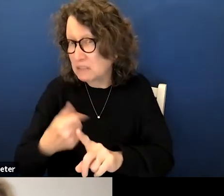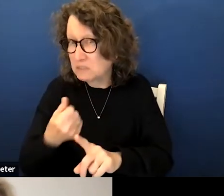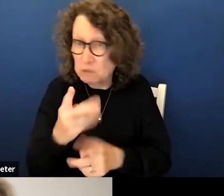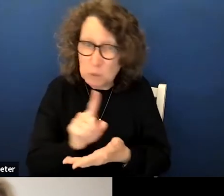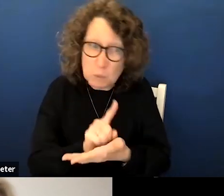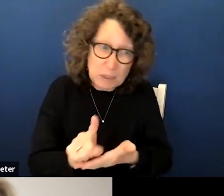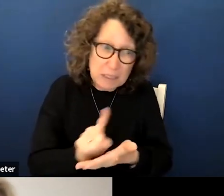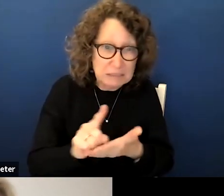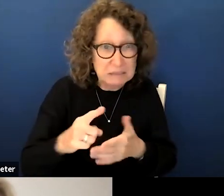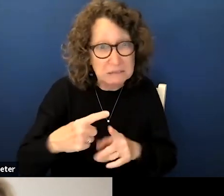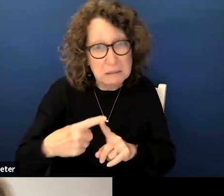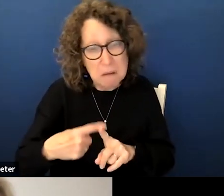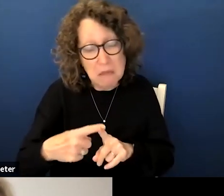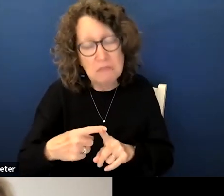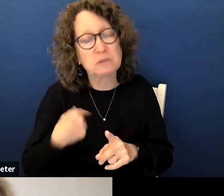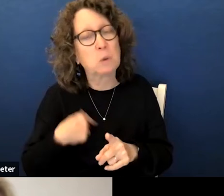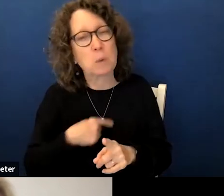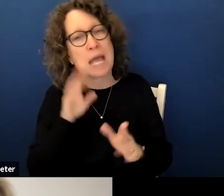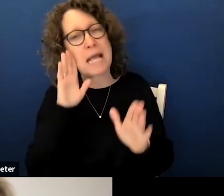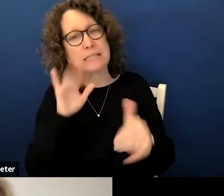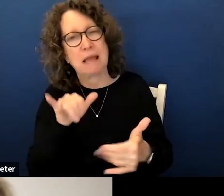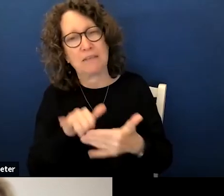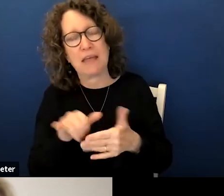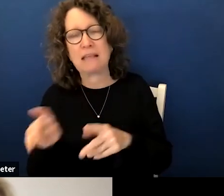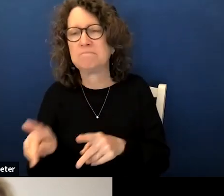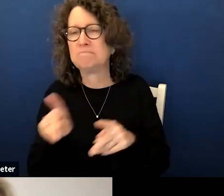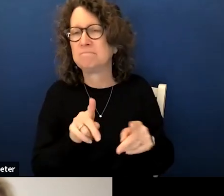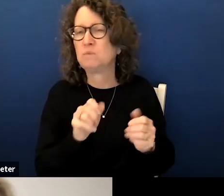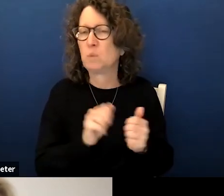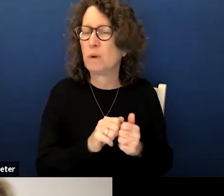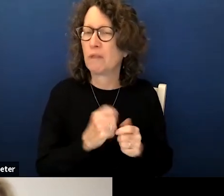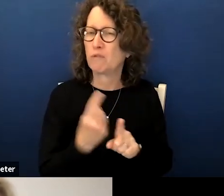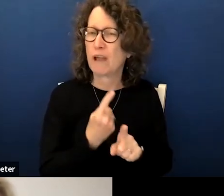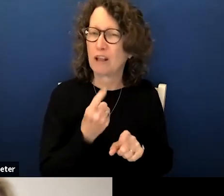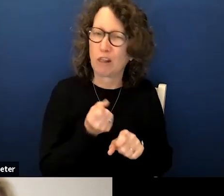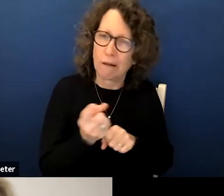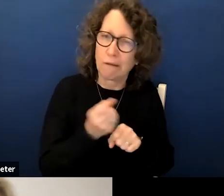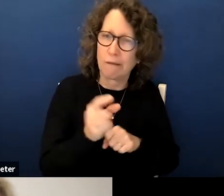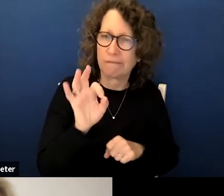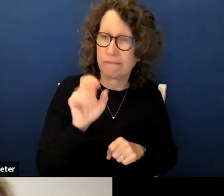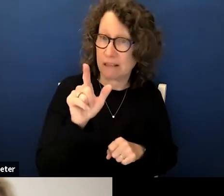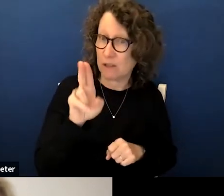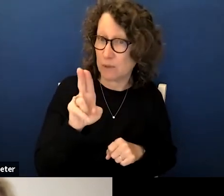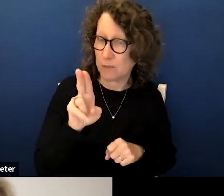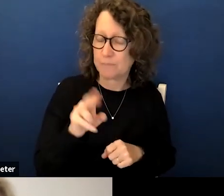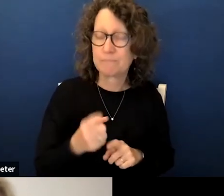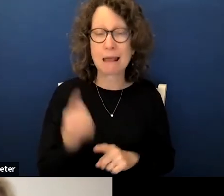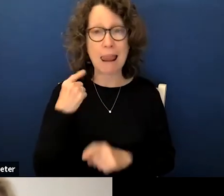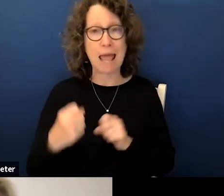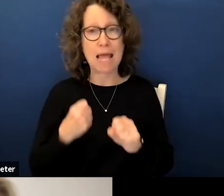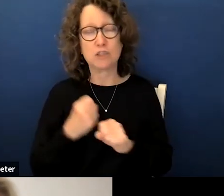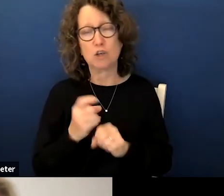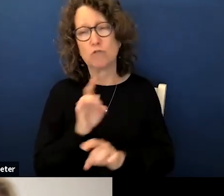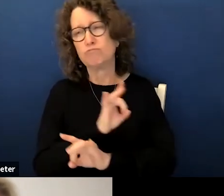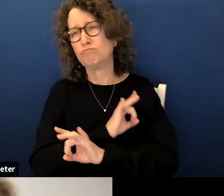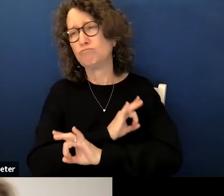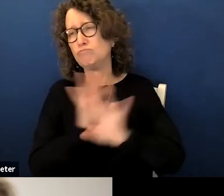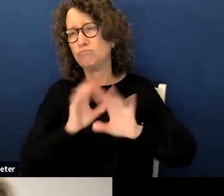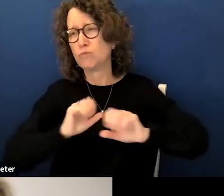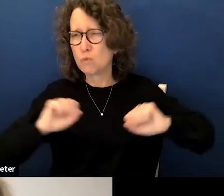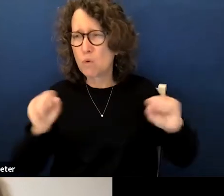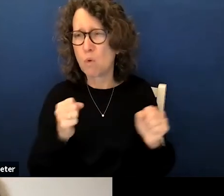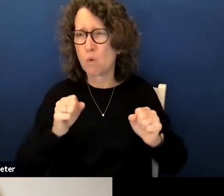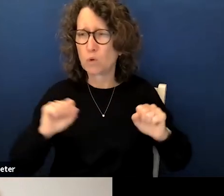weeks and months is expected much as we experience with the flu last year's brutal winter